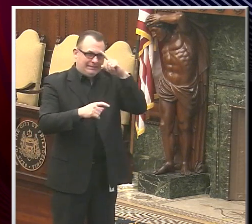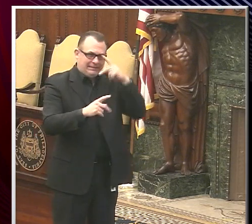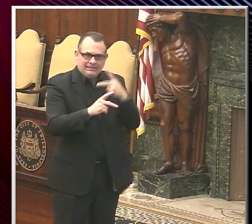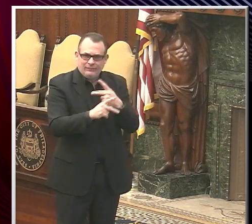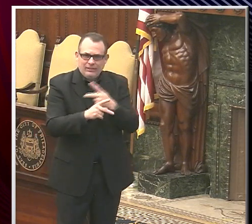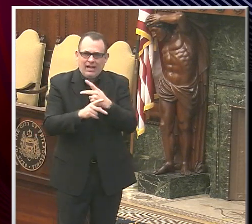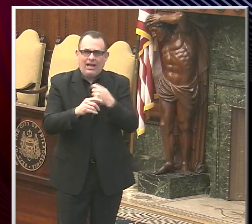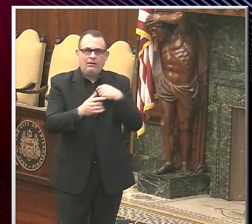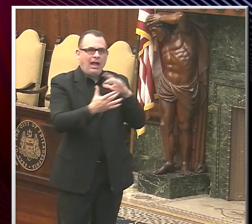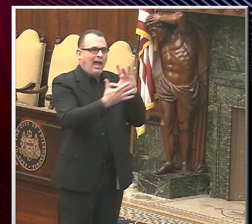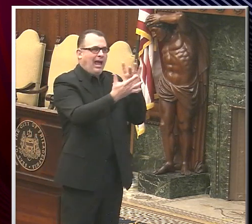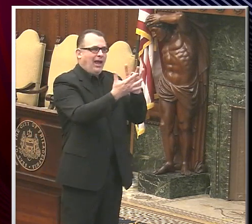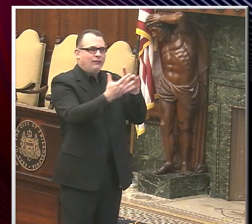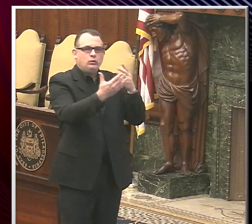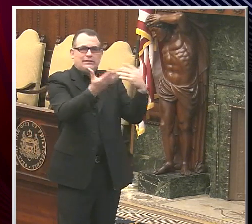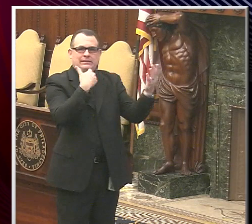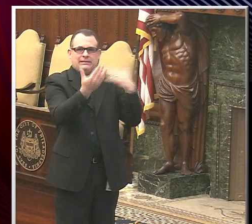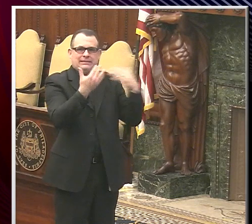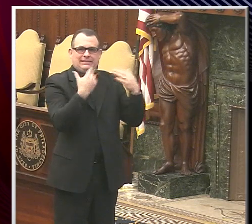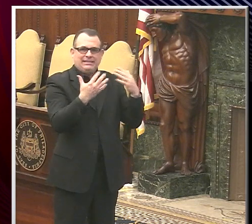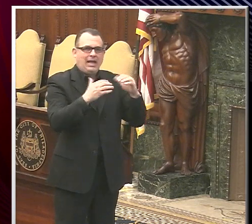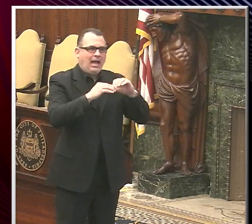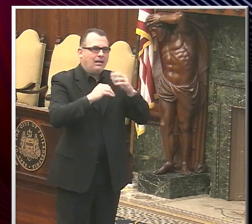that community and bring them into vaccination sites.